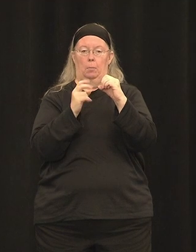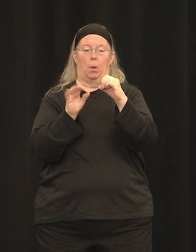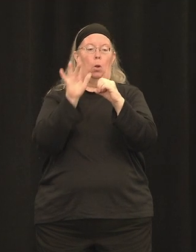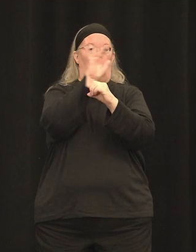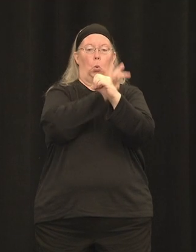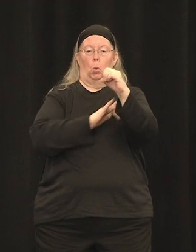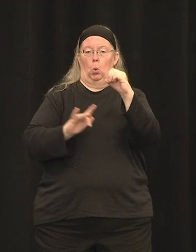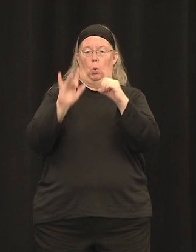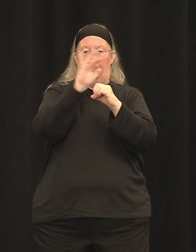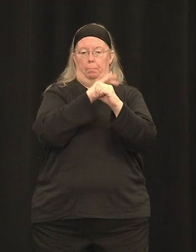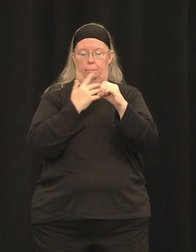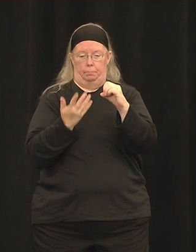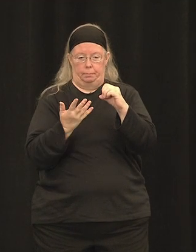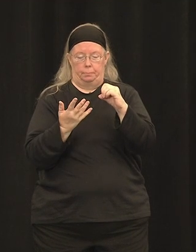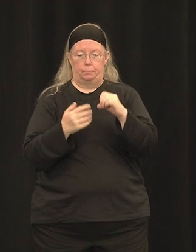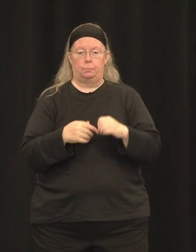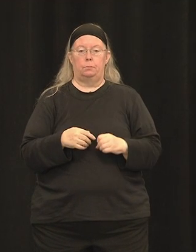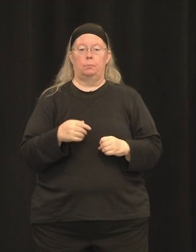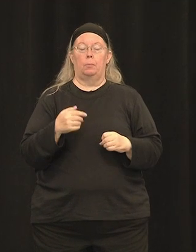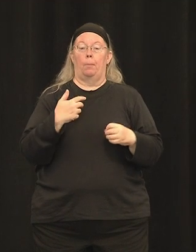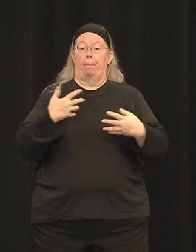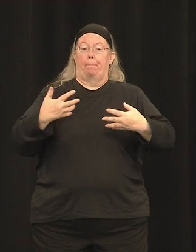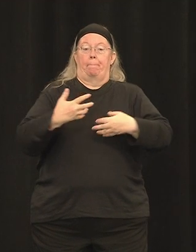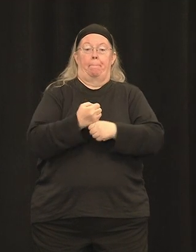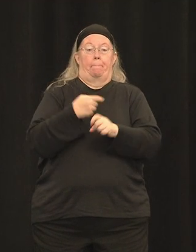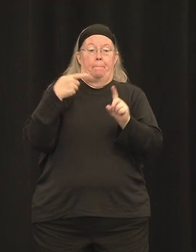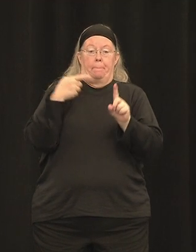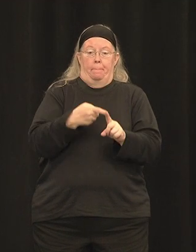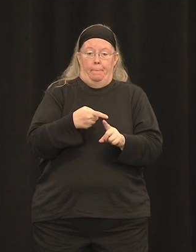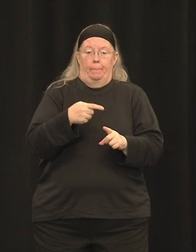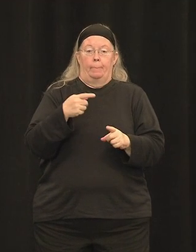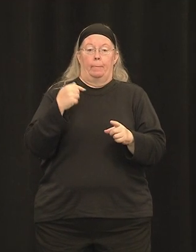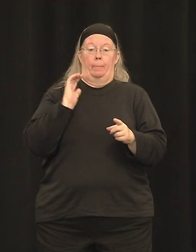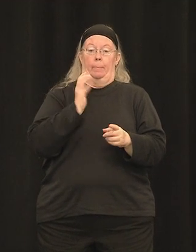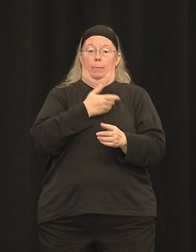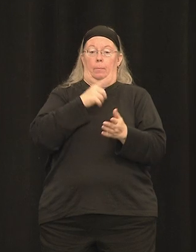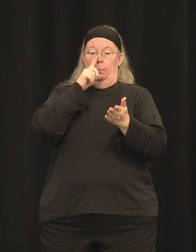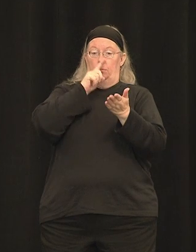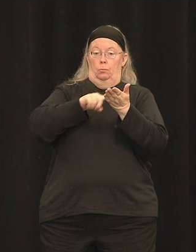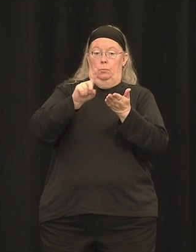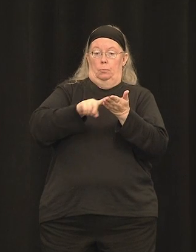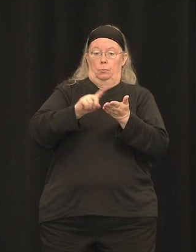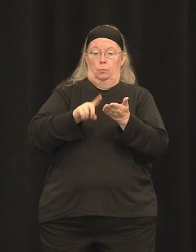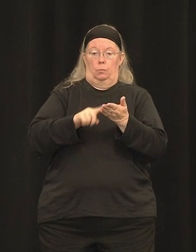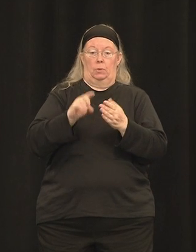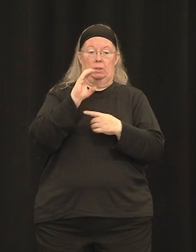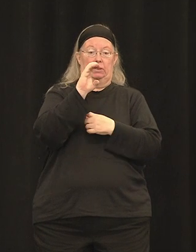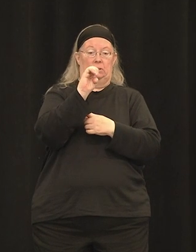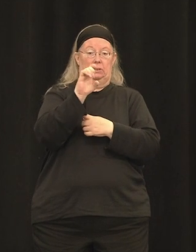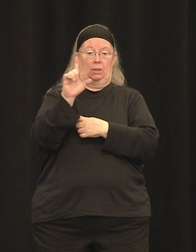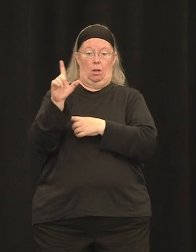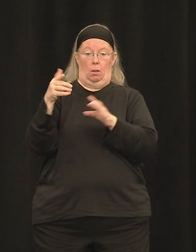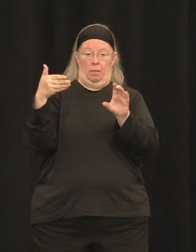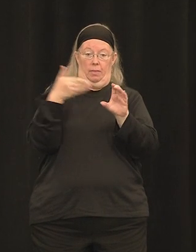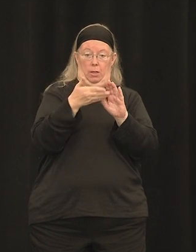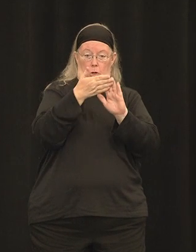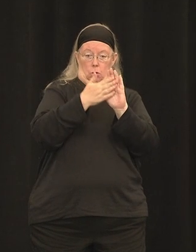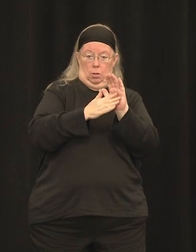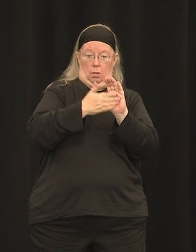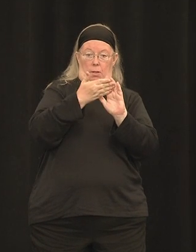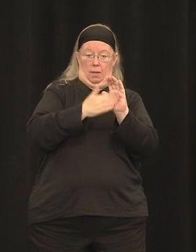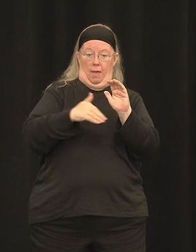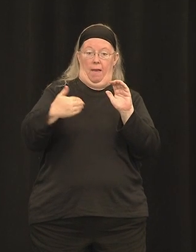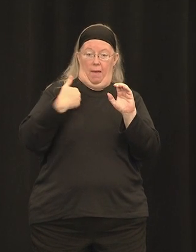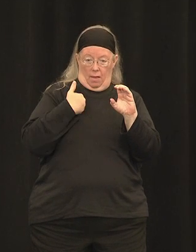as researchers, as gene therapists, is that if the cells remain, then they can be a target for gene therapy. So we believe that